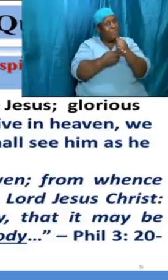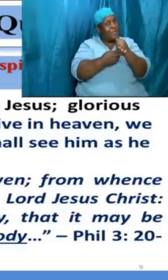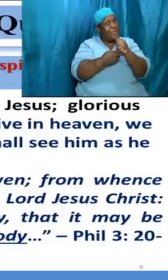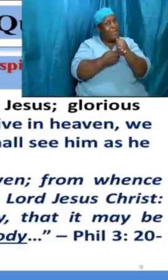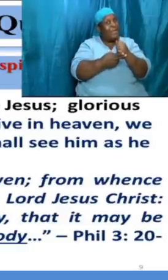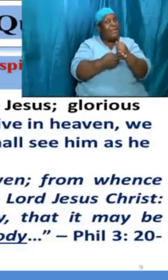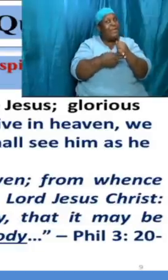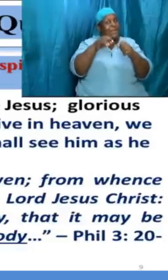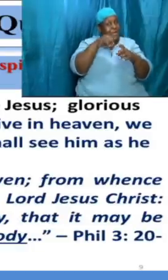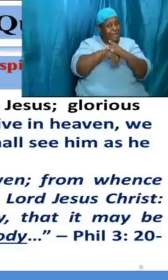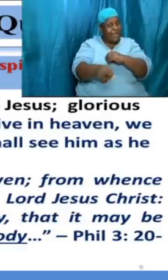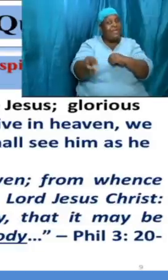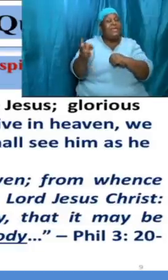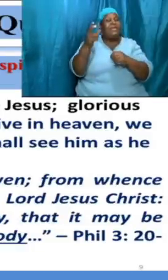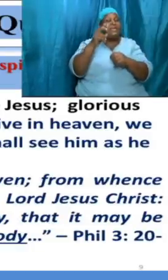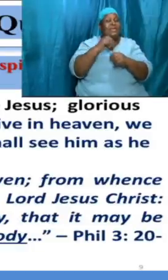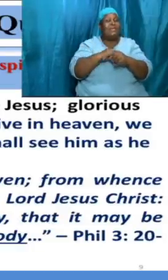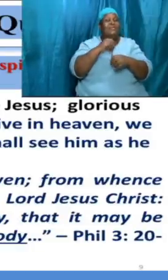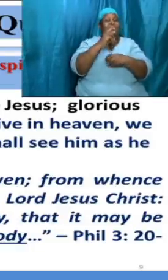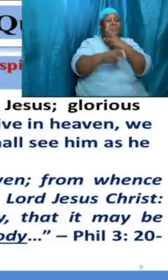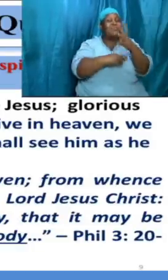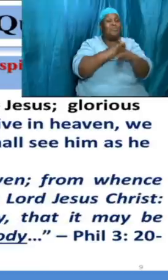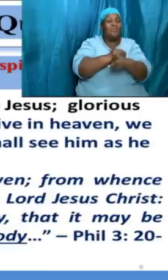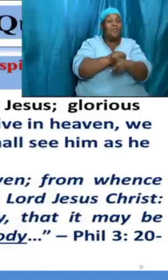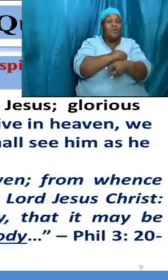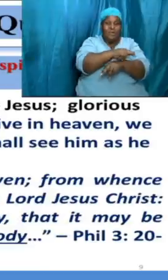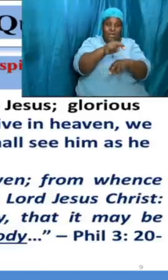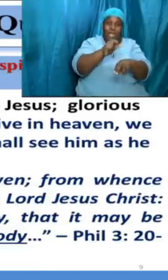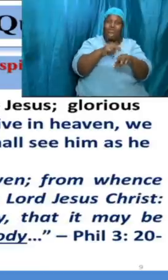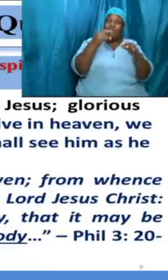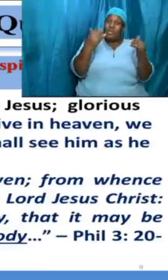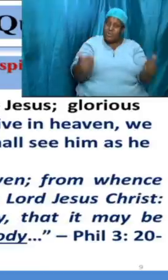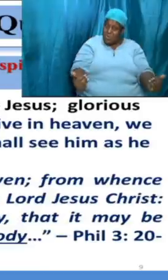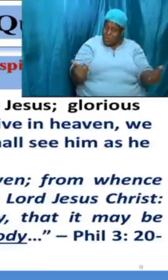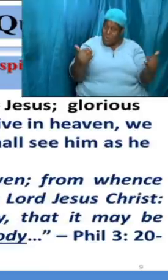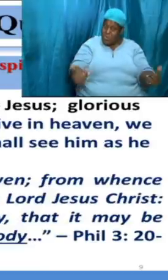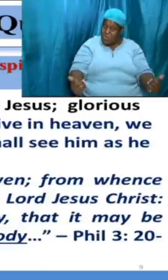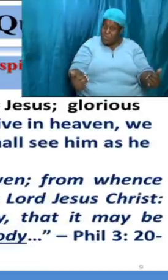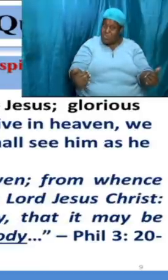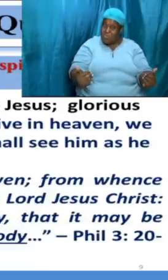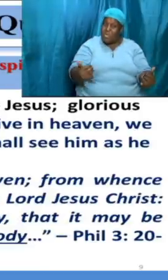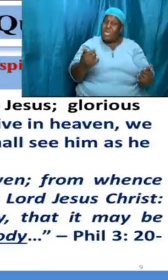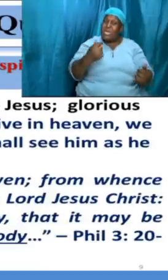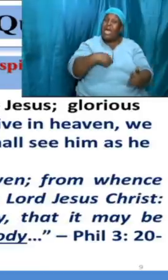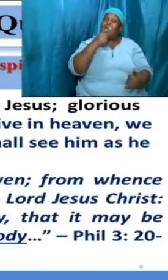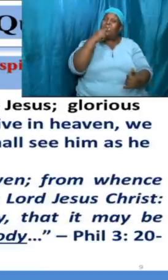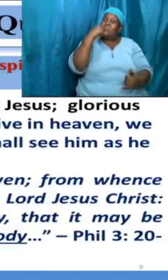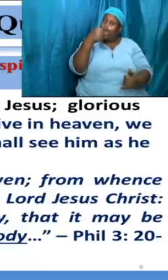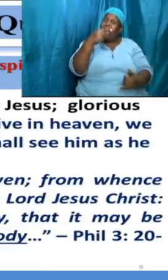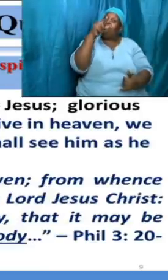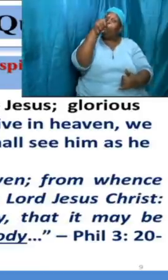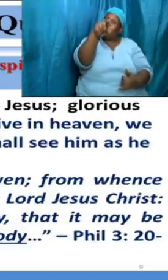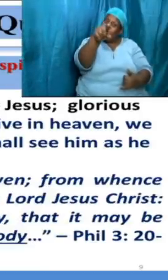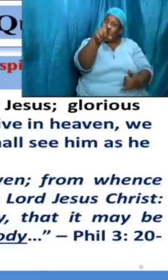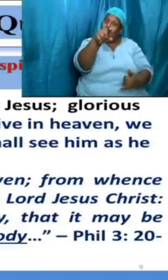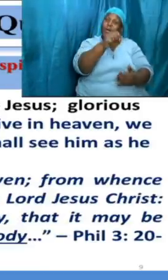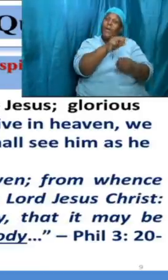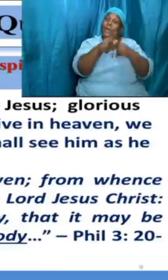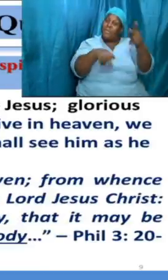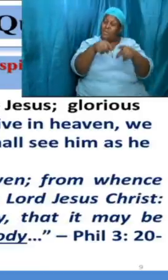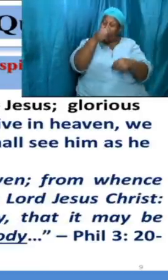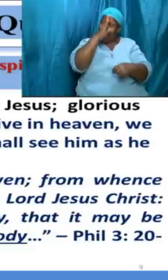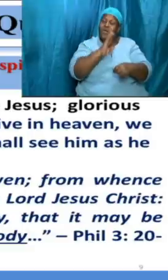realm of the natural where we are now i am submitting to you saints of god that